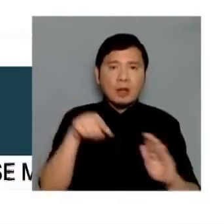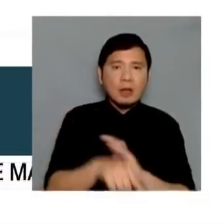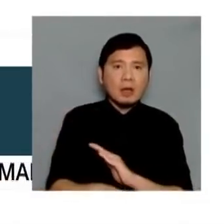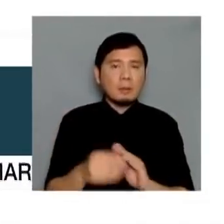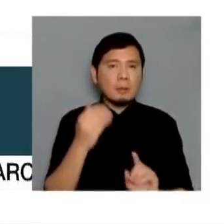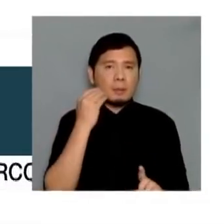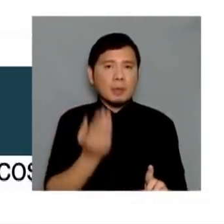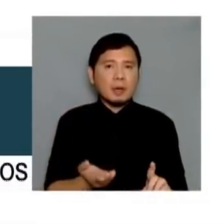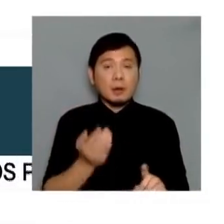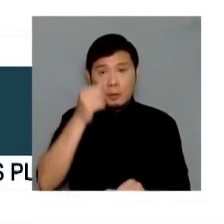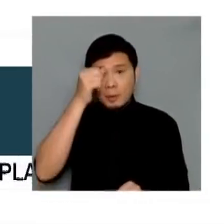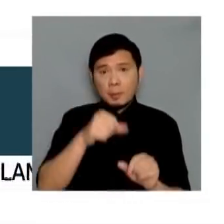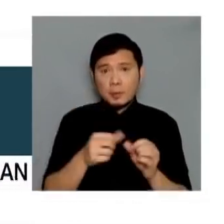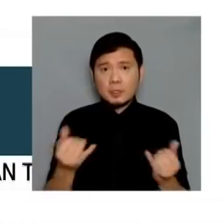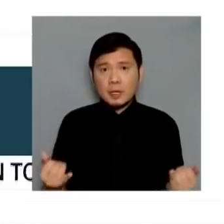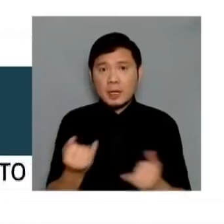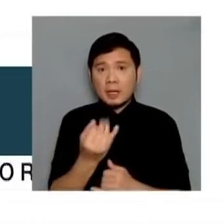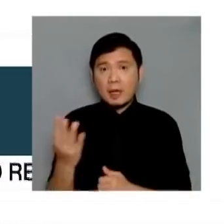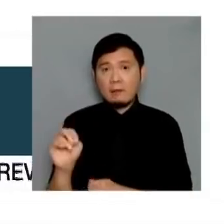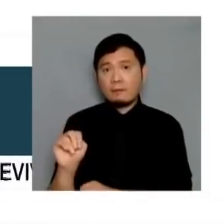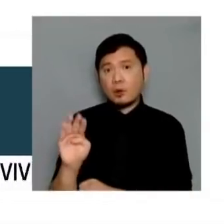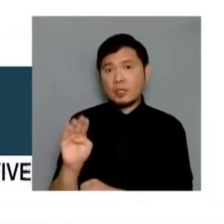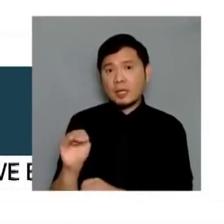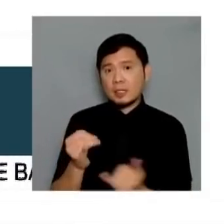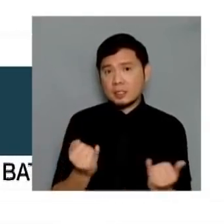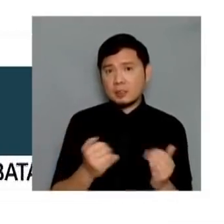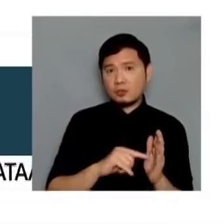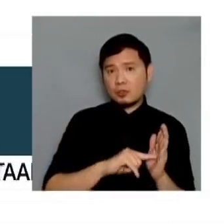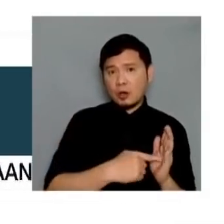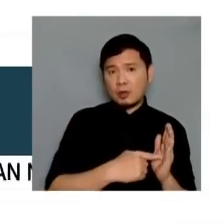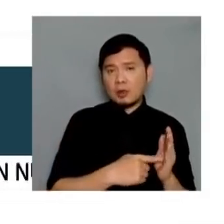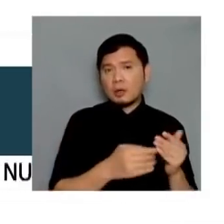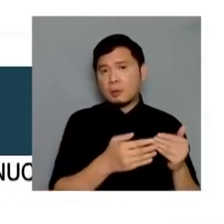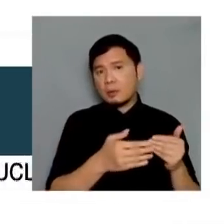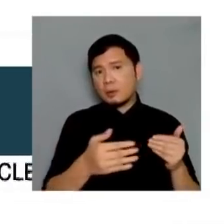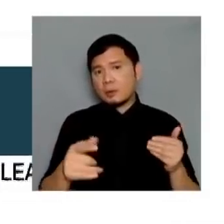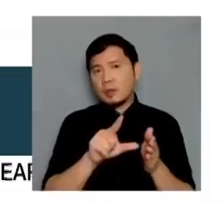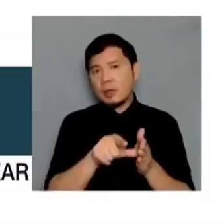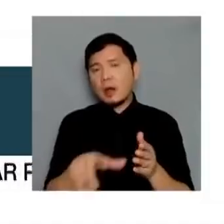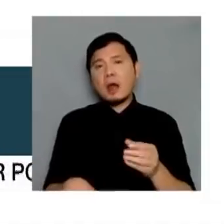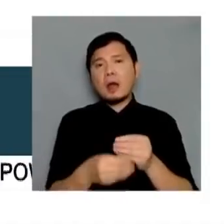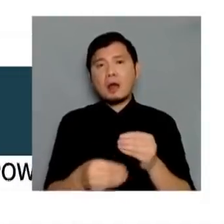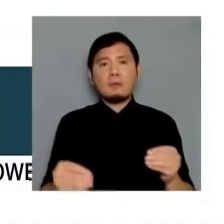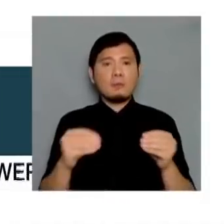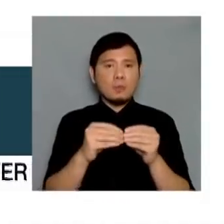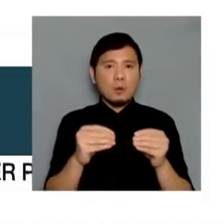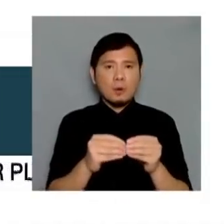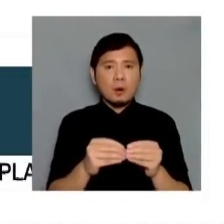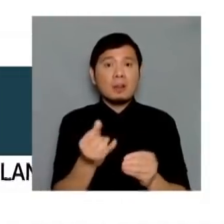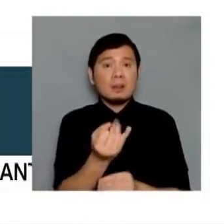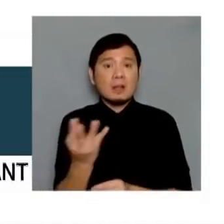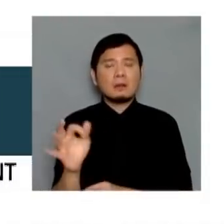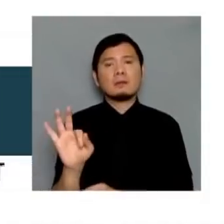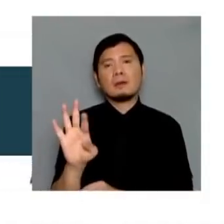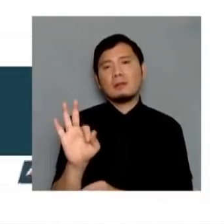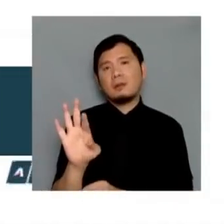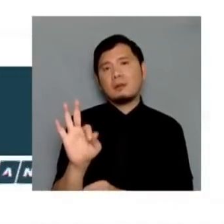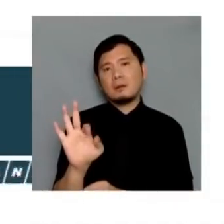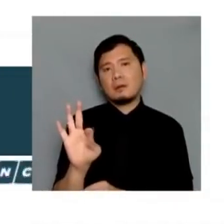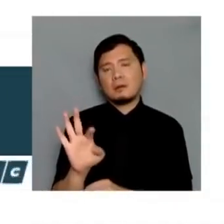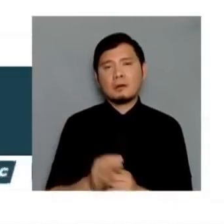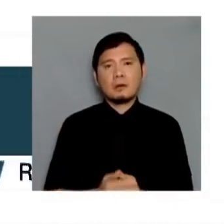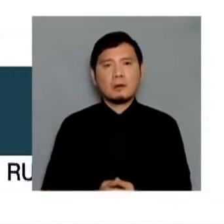today, Carmina, the initial count was 14. And after a few hours, they added that body count of children to 19 because I